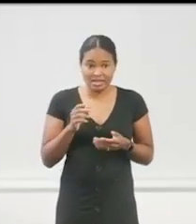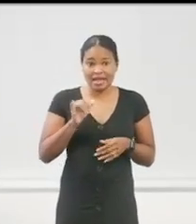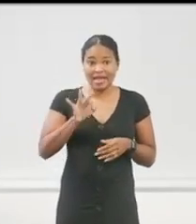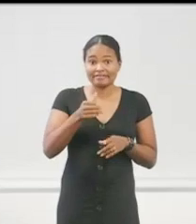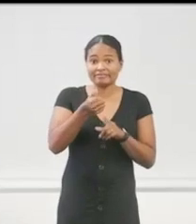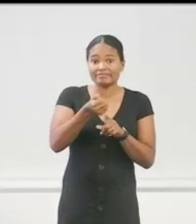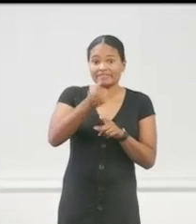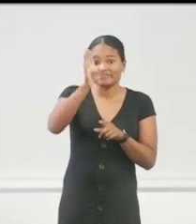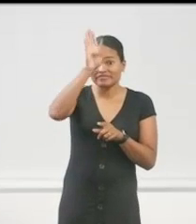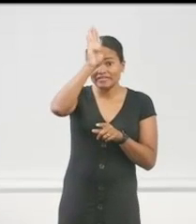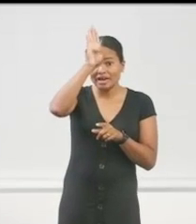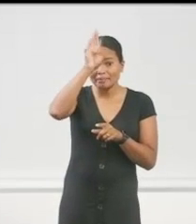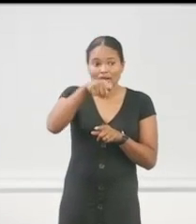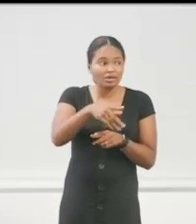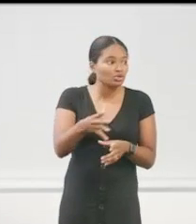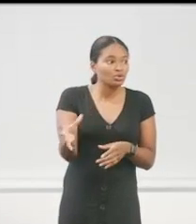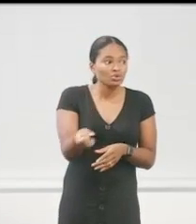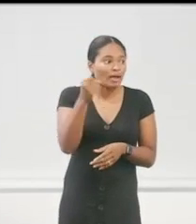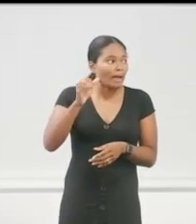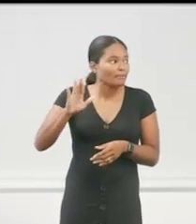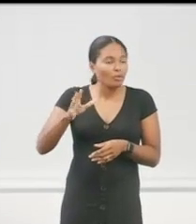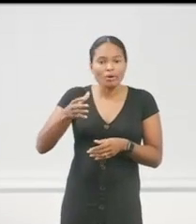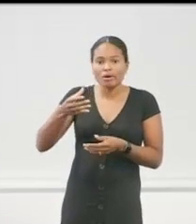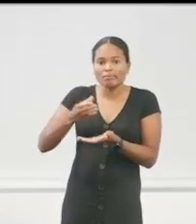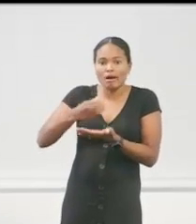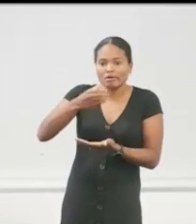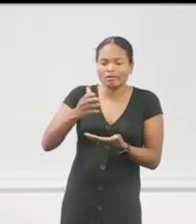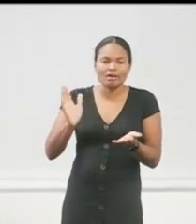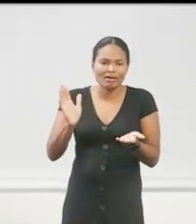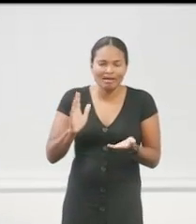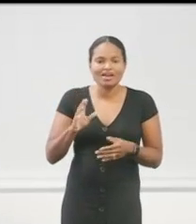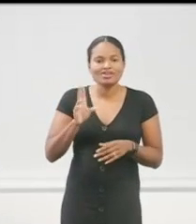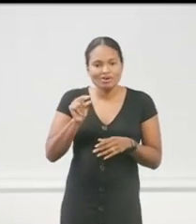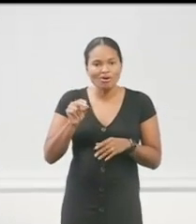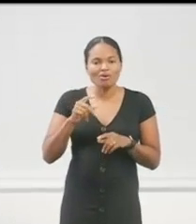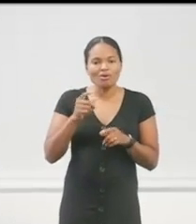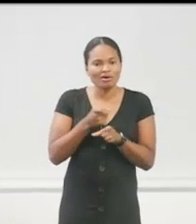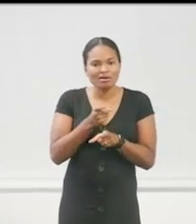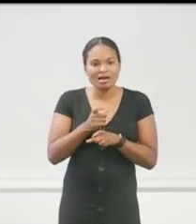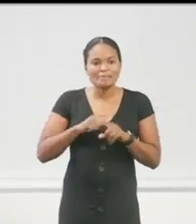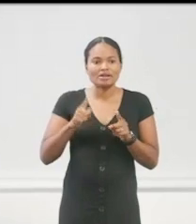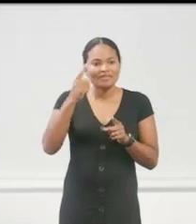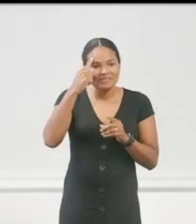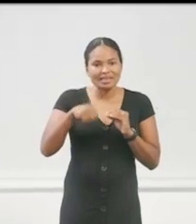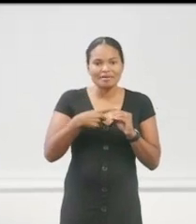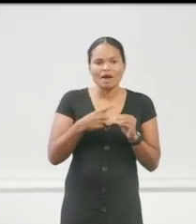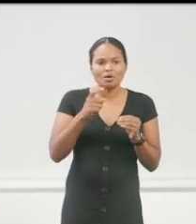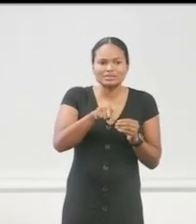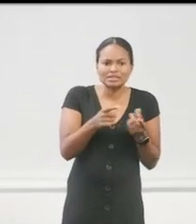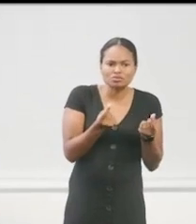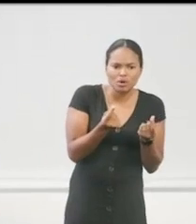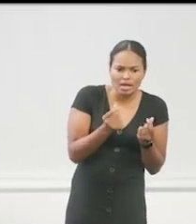32-ouncer. No, you grab. So, you think about, what do I need? How do I prepare?